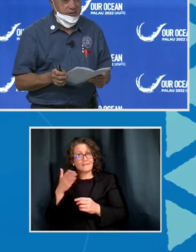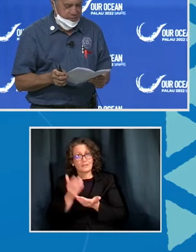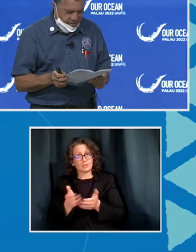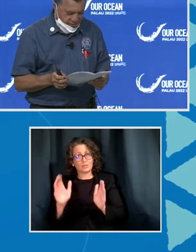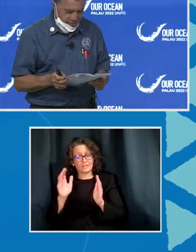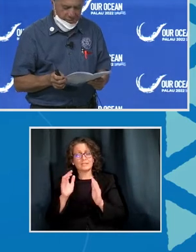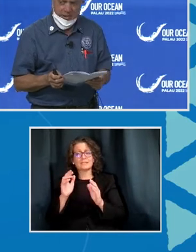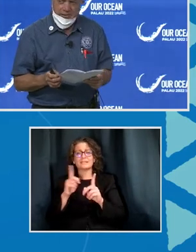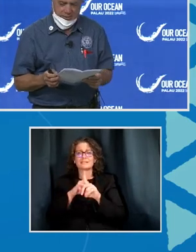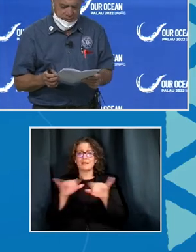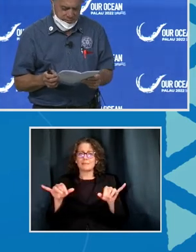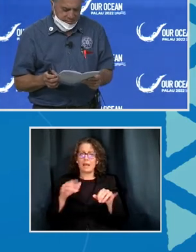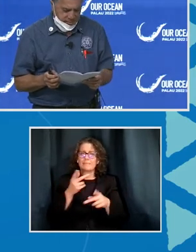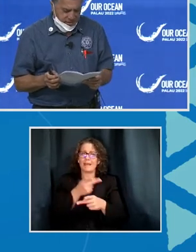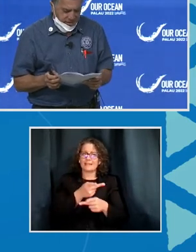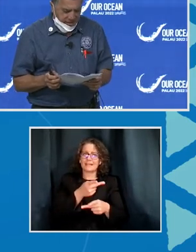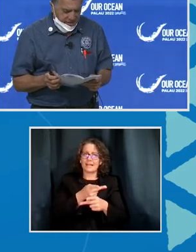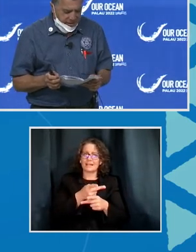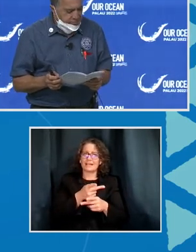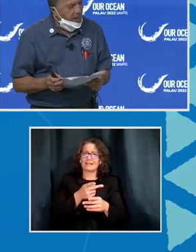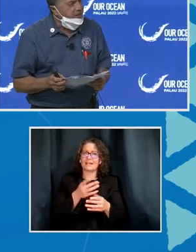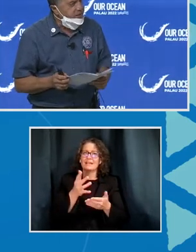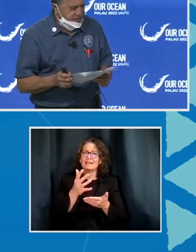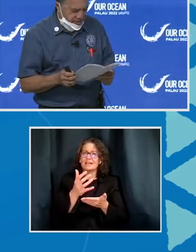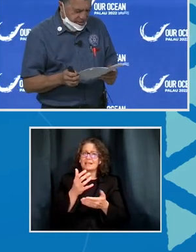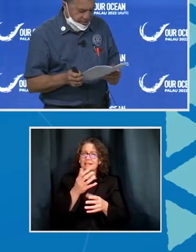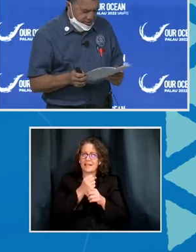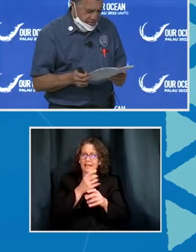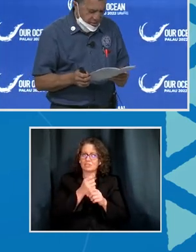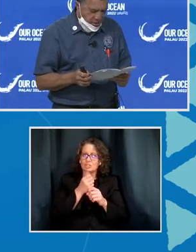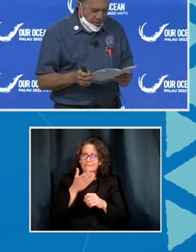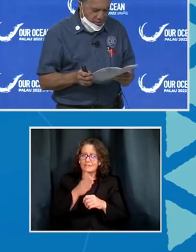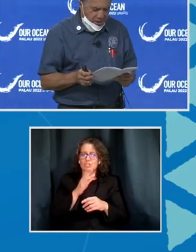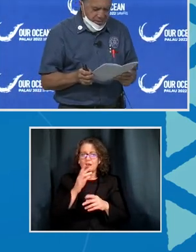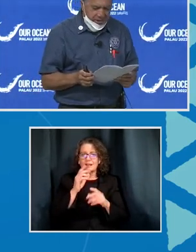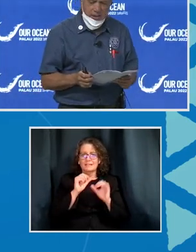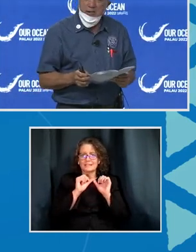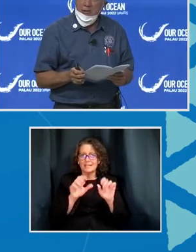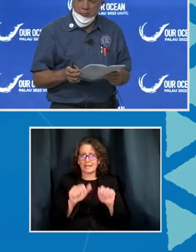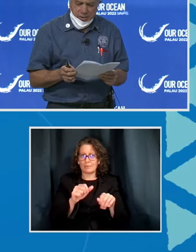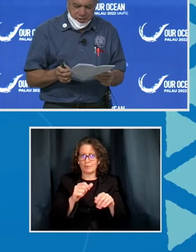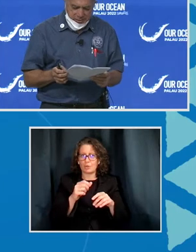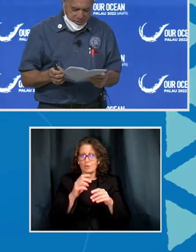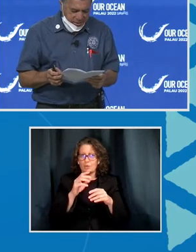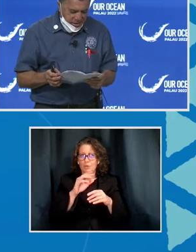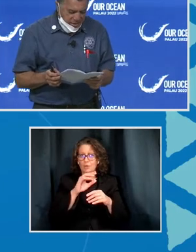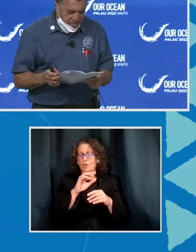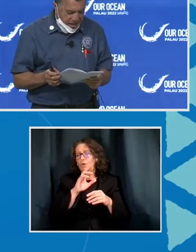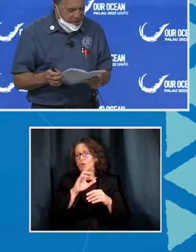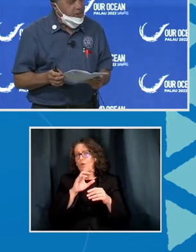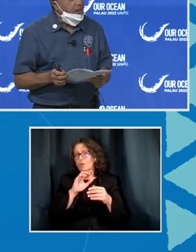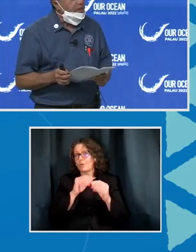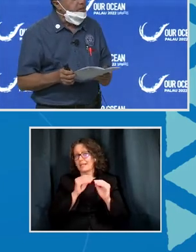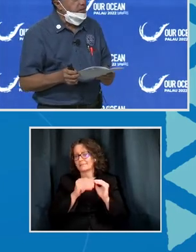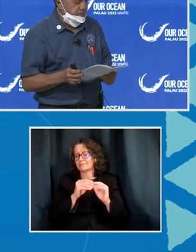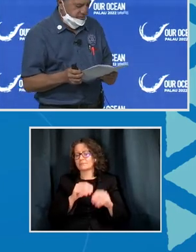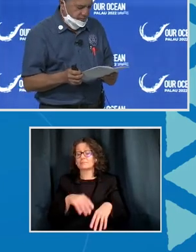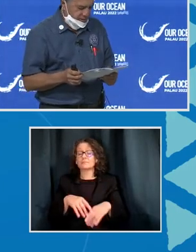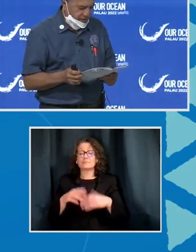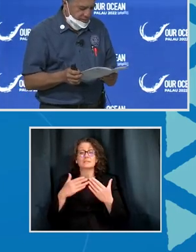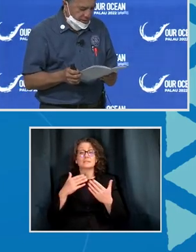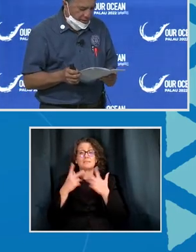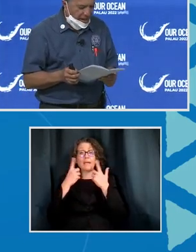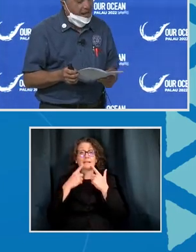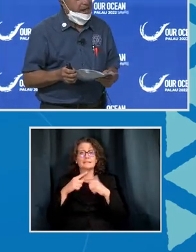at sustainable rates. Despite the success, we have seen in our region many challenges